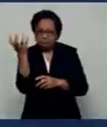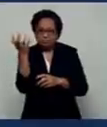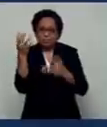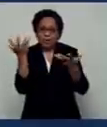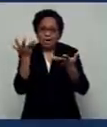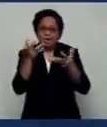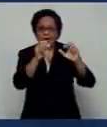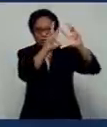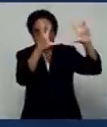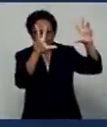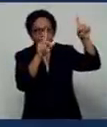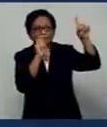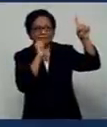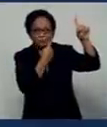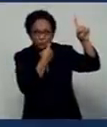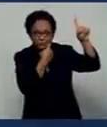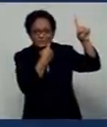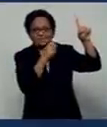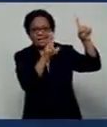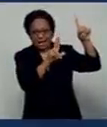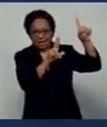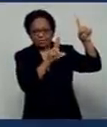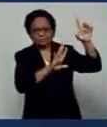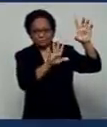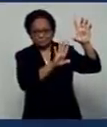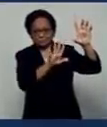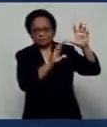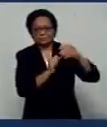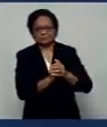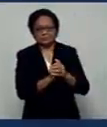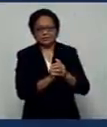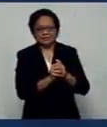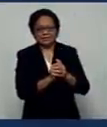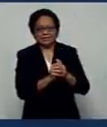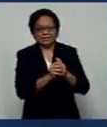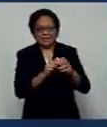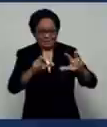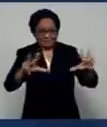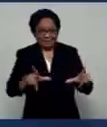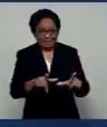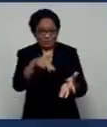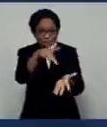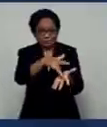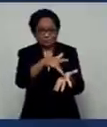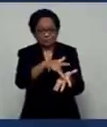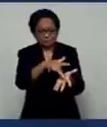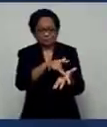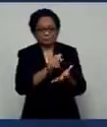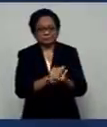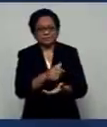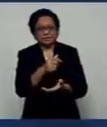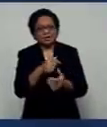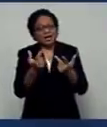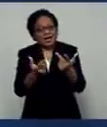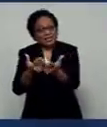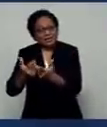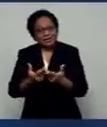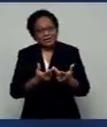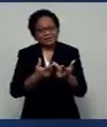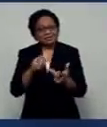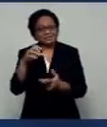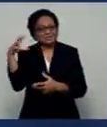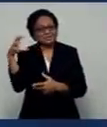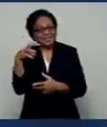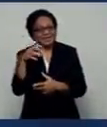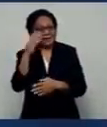Vanualewu, Tawyuni, the Lau Group, eastern parts and interior of Vitilevu. Elsewhere, fine weather with